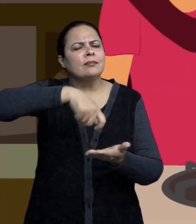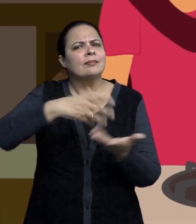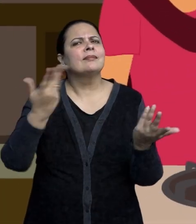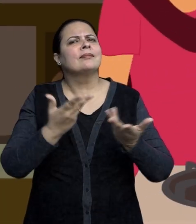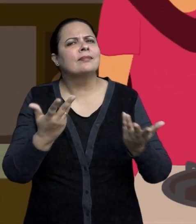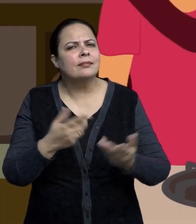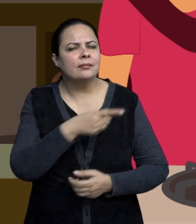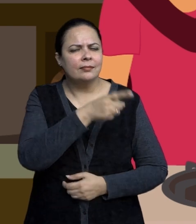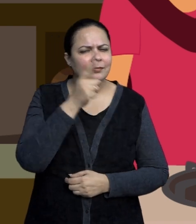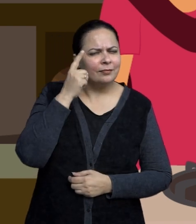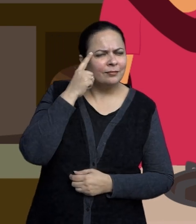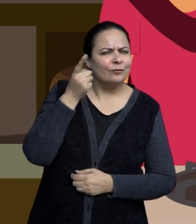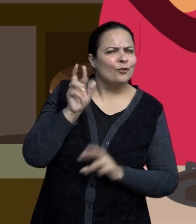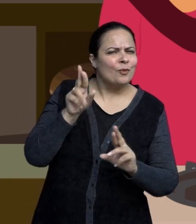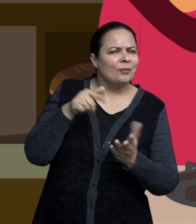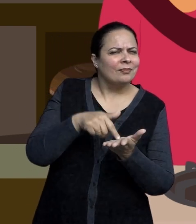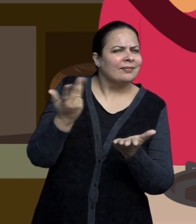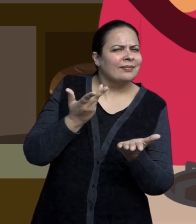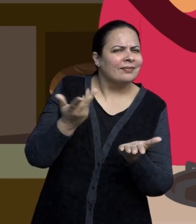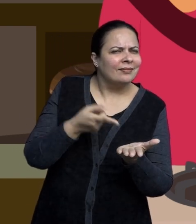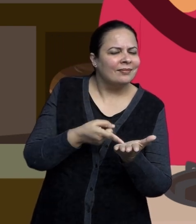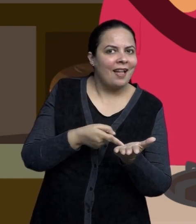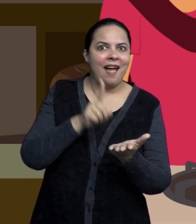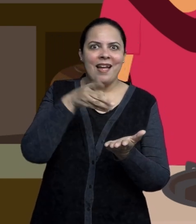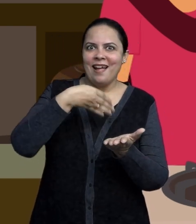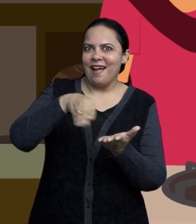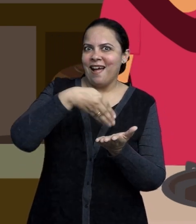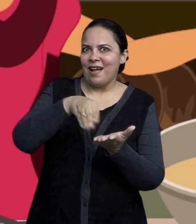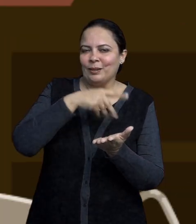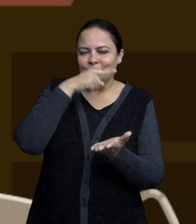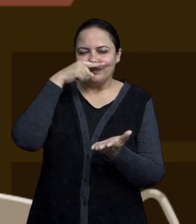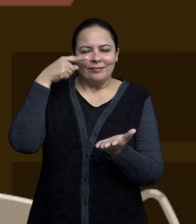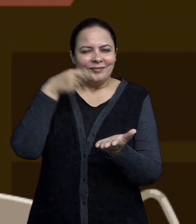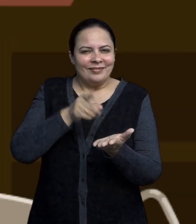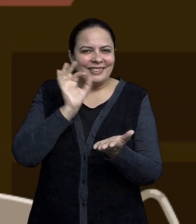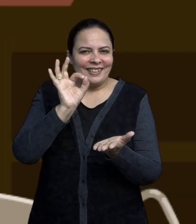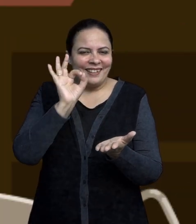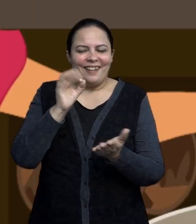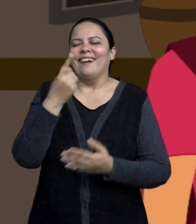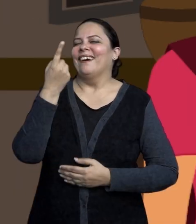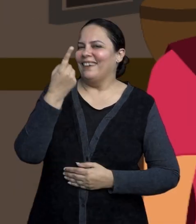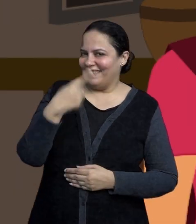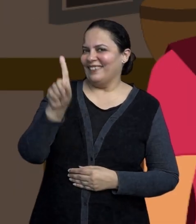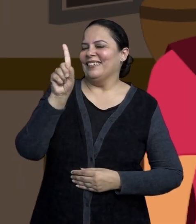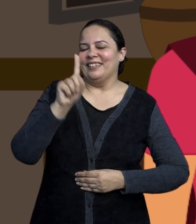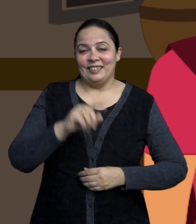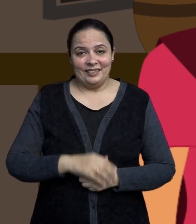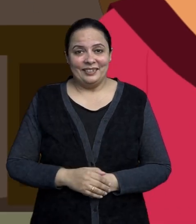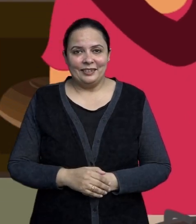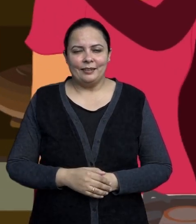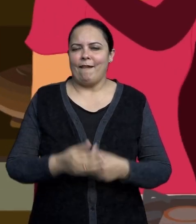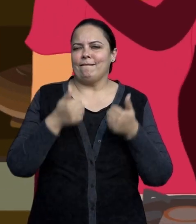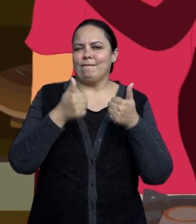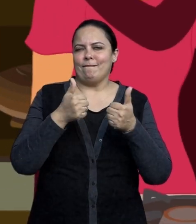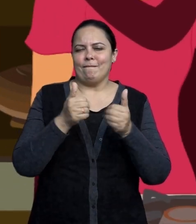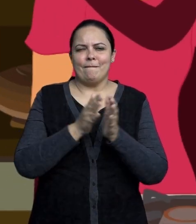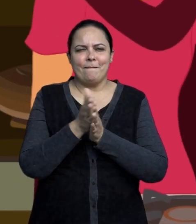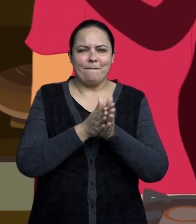What are you cooking? What make a guess. Halwa. Yes, right.